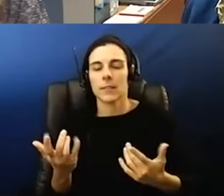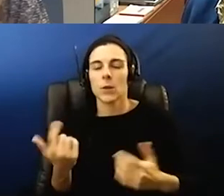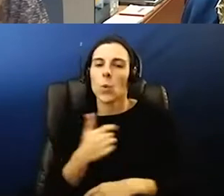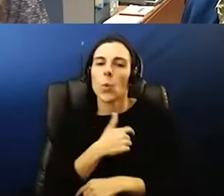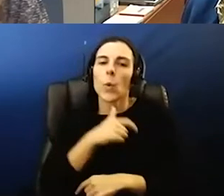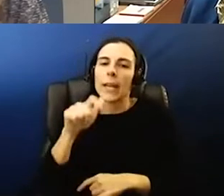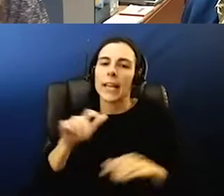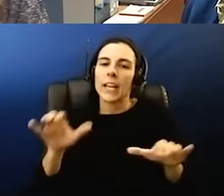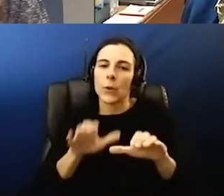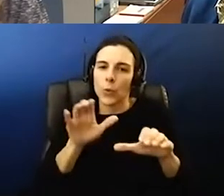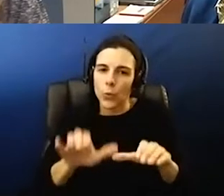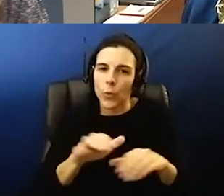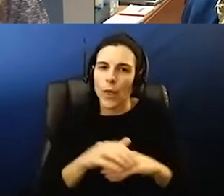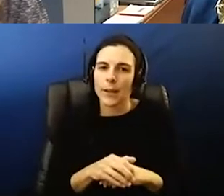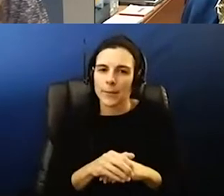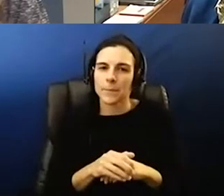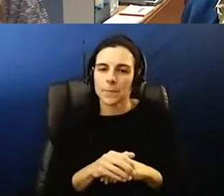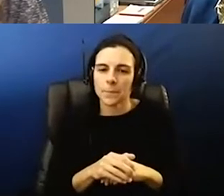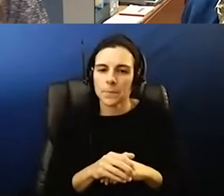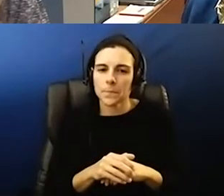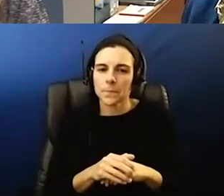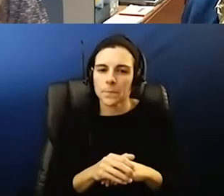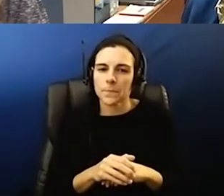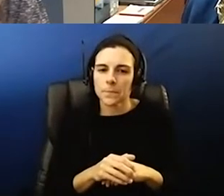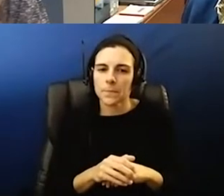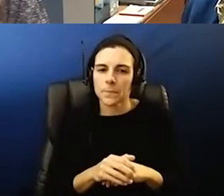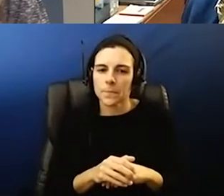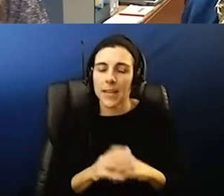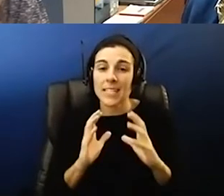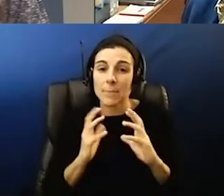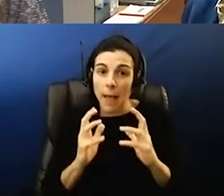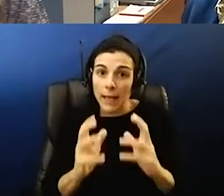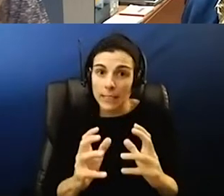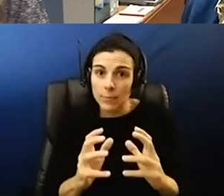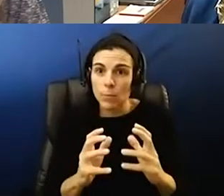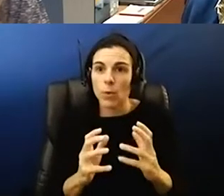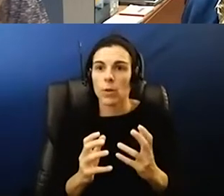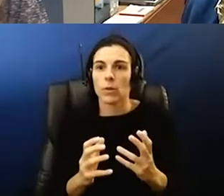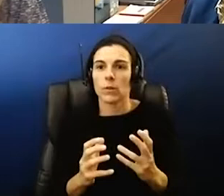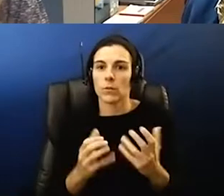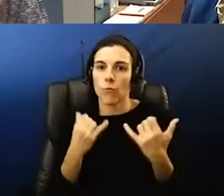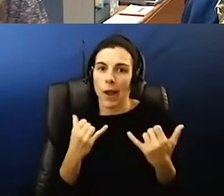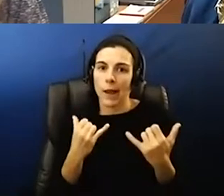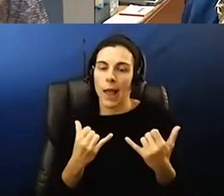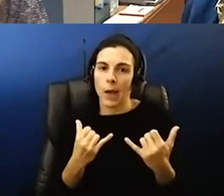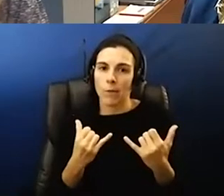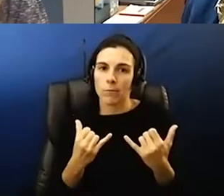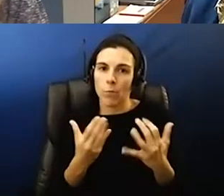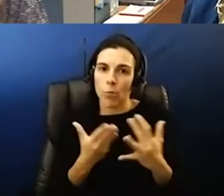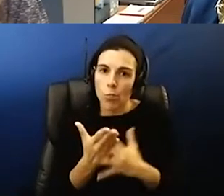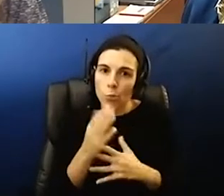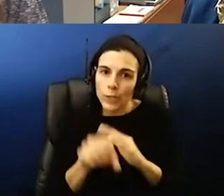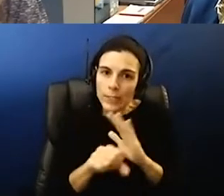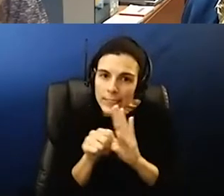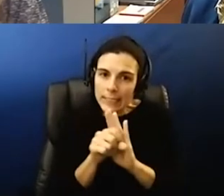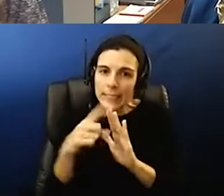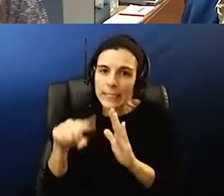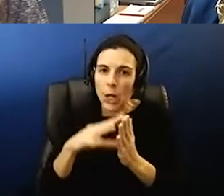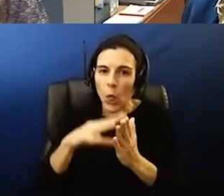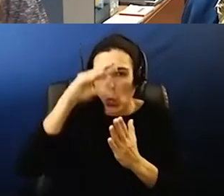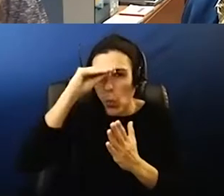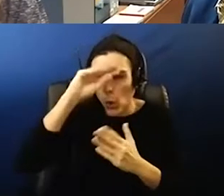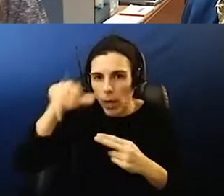to do that so i think that you know as basketball is is going through season that they are learning about the indoor